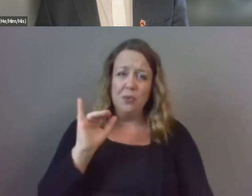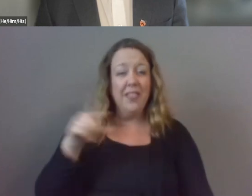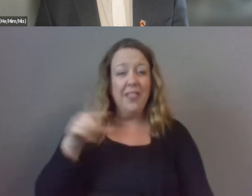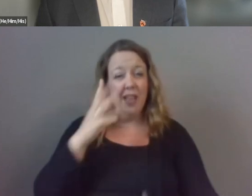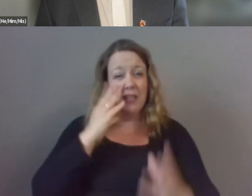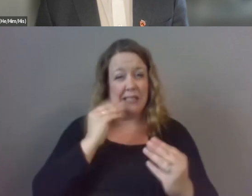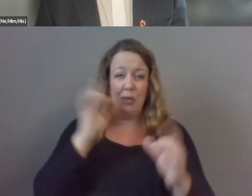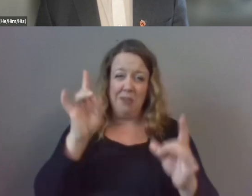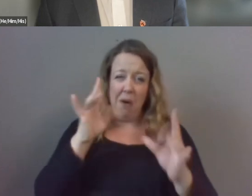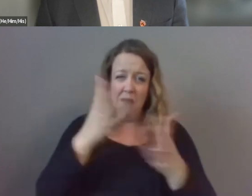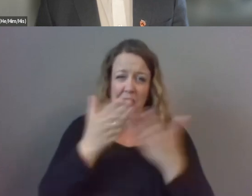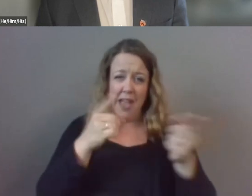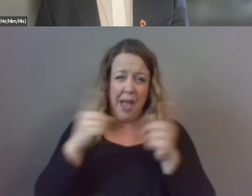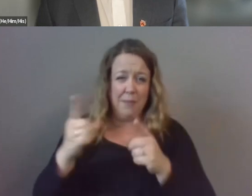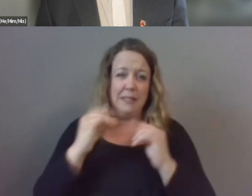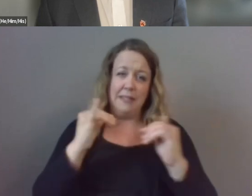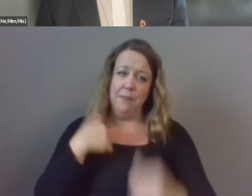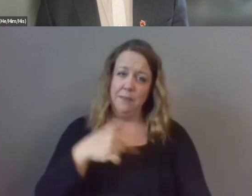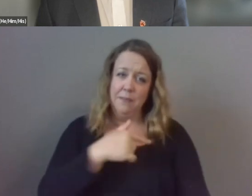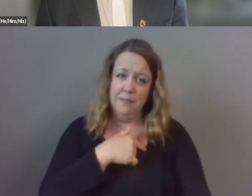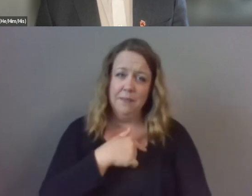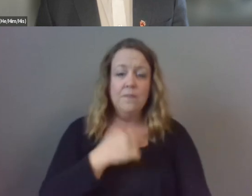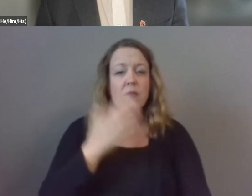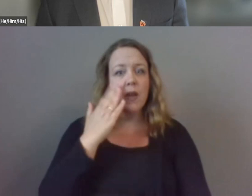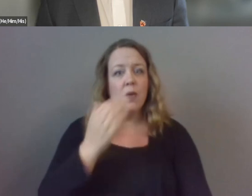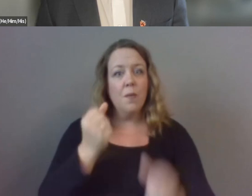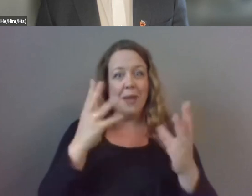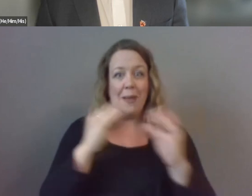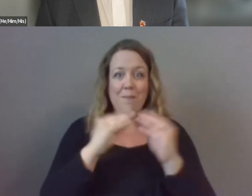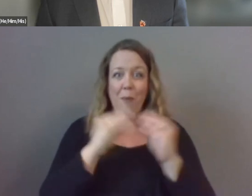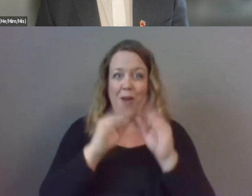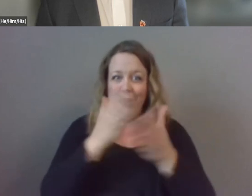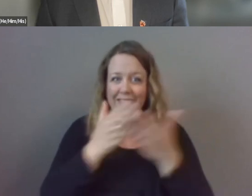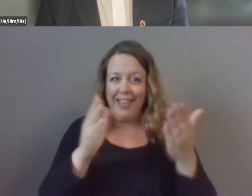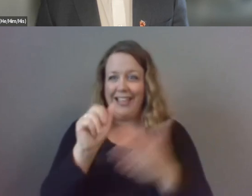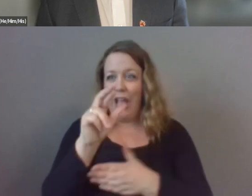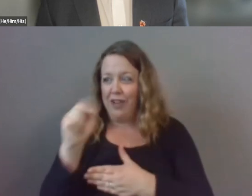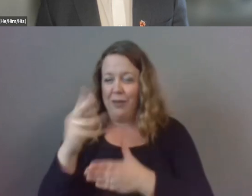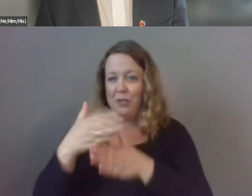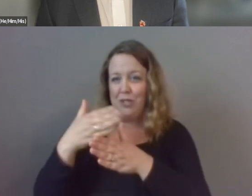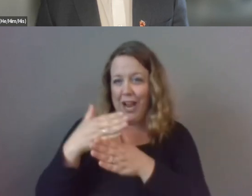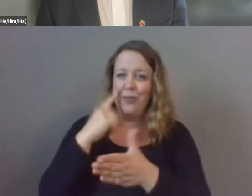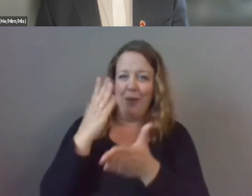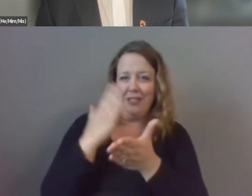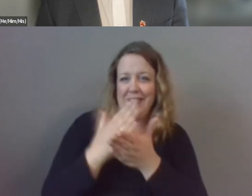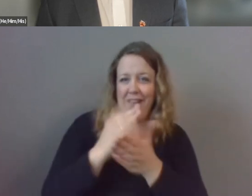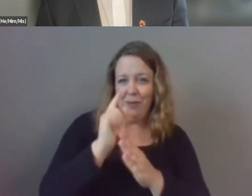um so i'll pause because i know there's a lot of other great things that aaron can share so i'll stop there